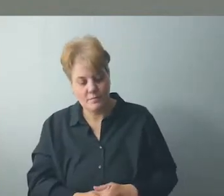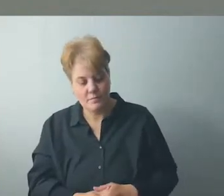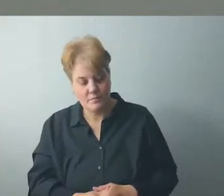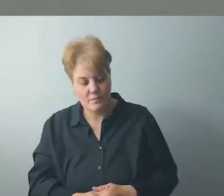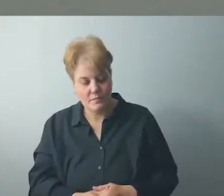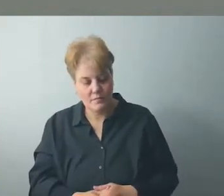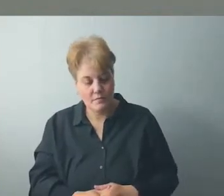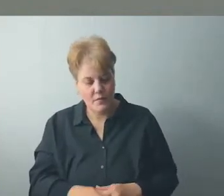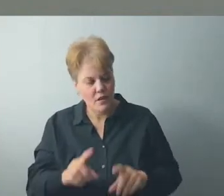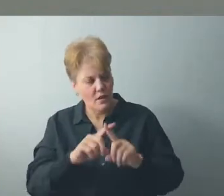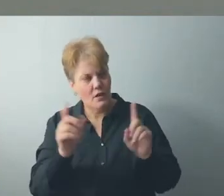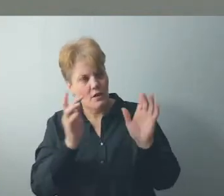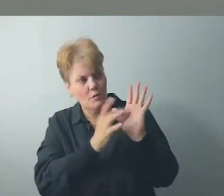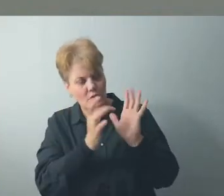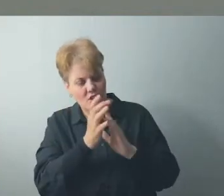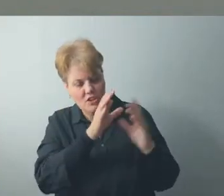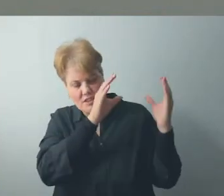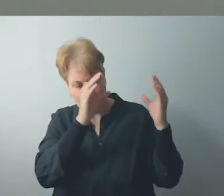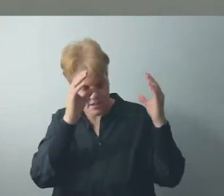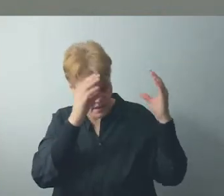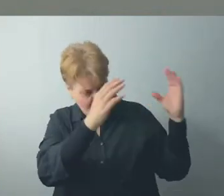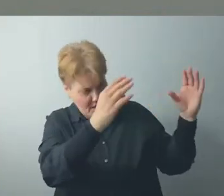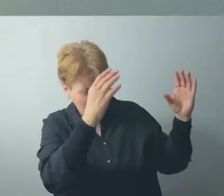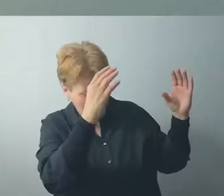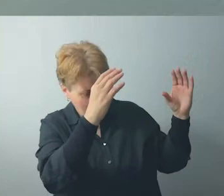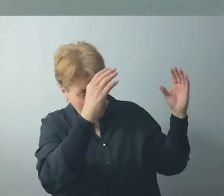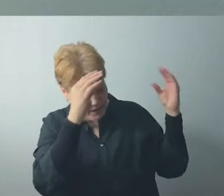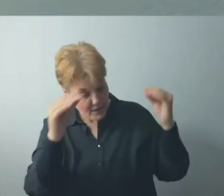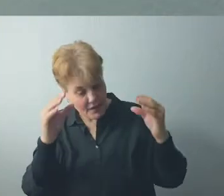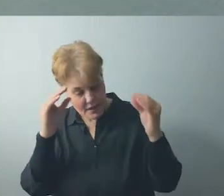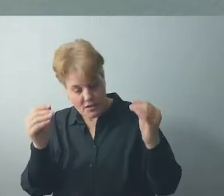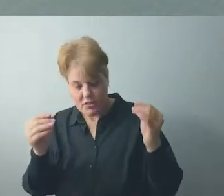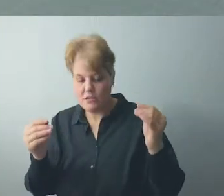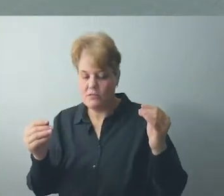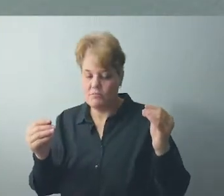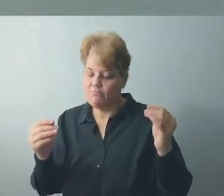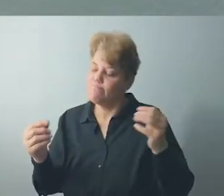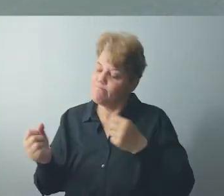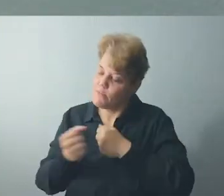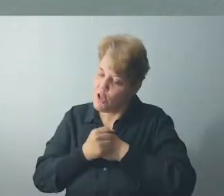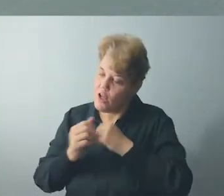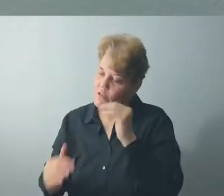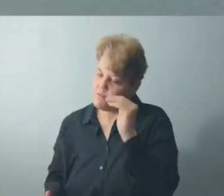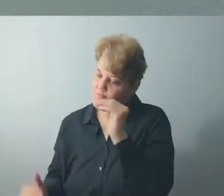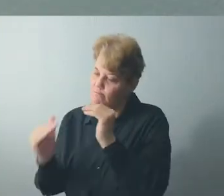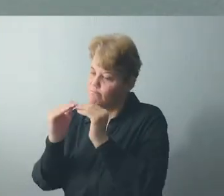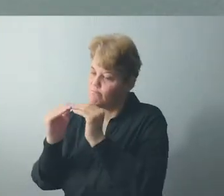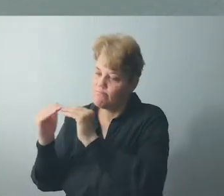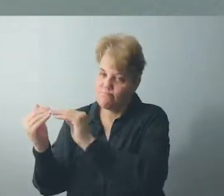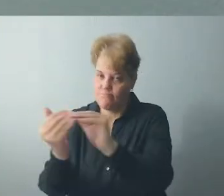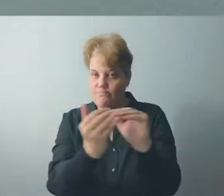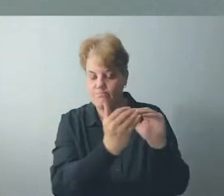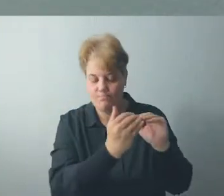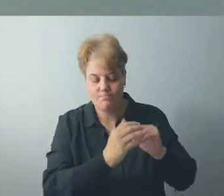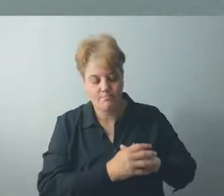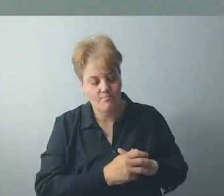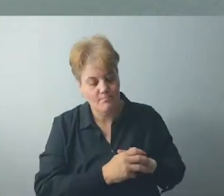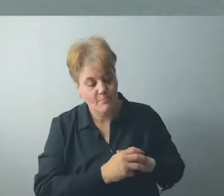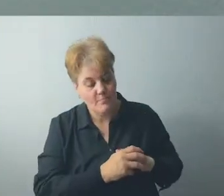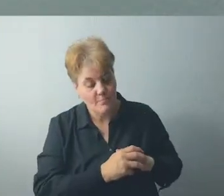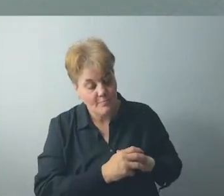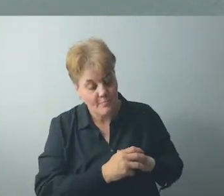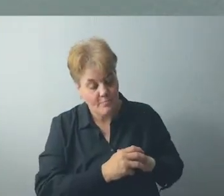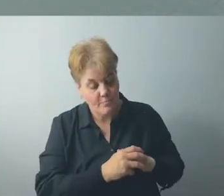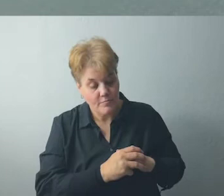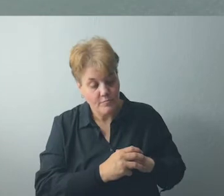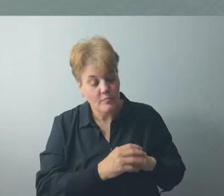ethnic origin. Then the last thing that he told us before he ascended into heaven was that he commanded his disciples to go